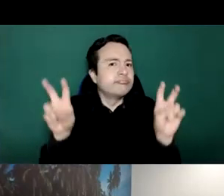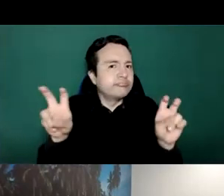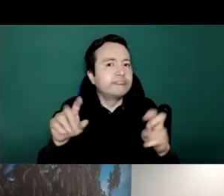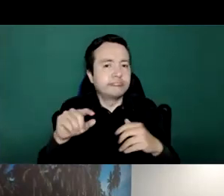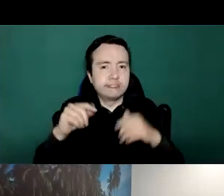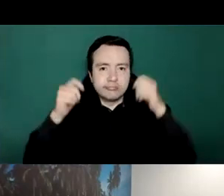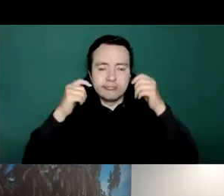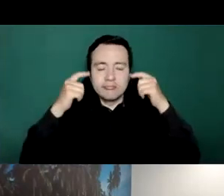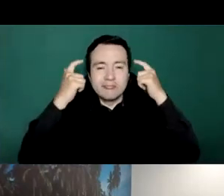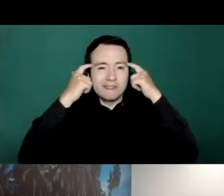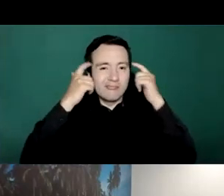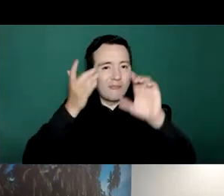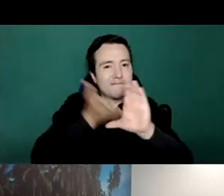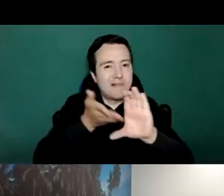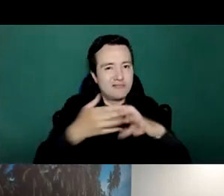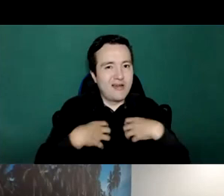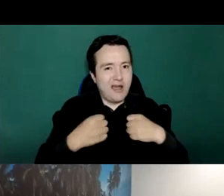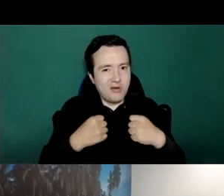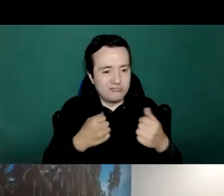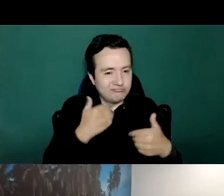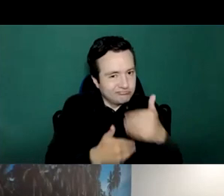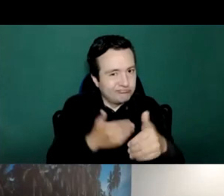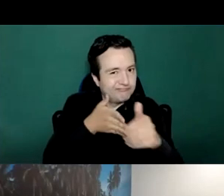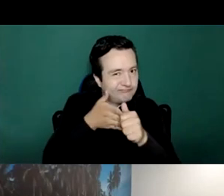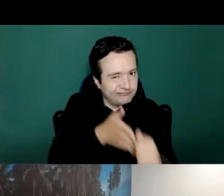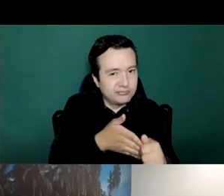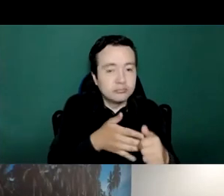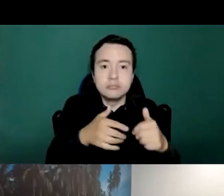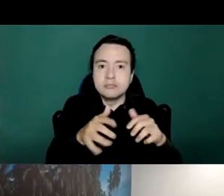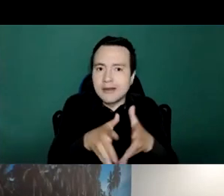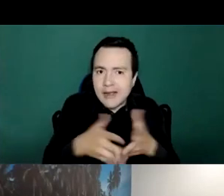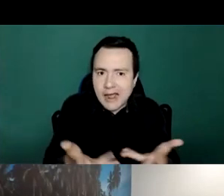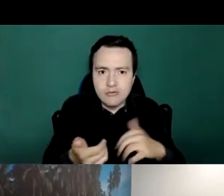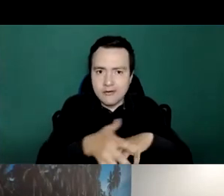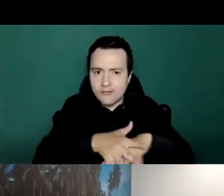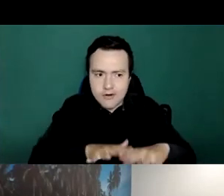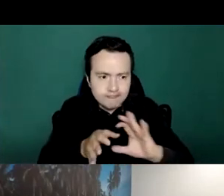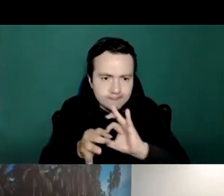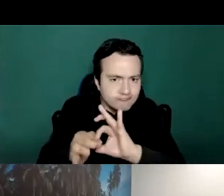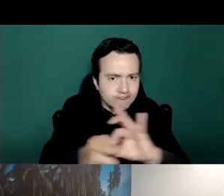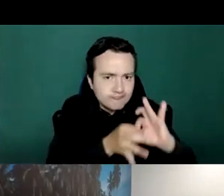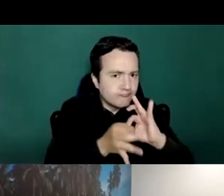the coordination of the networks for mental health and other linkages